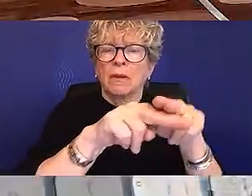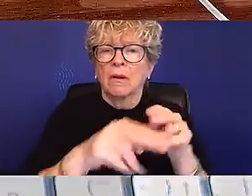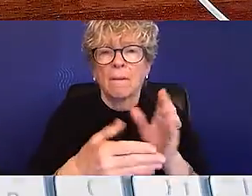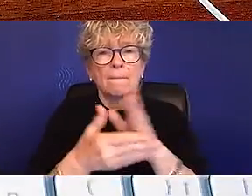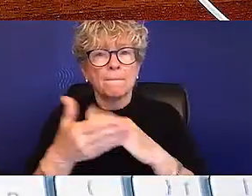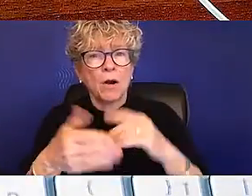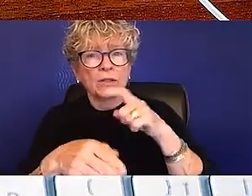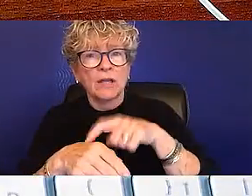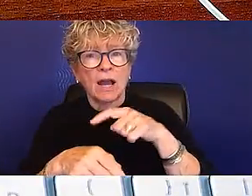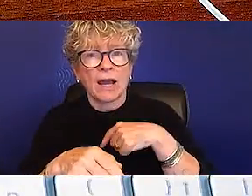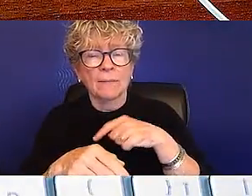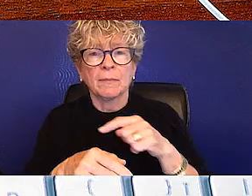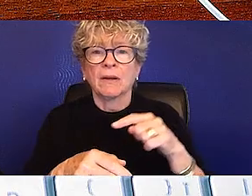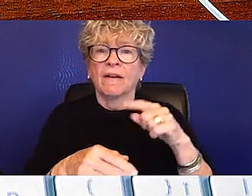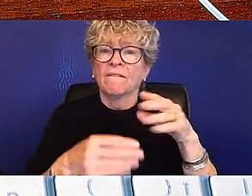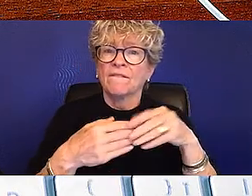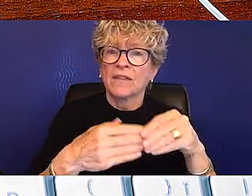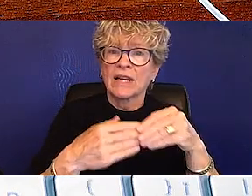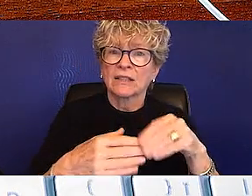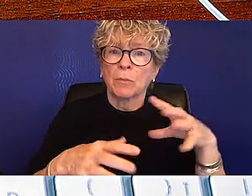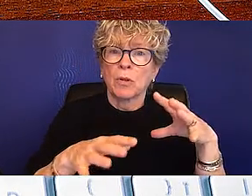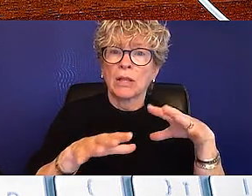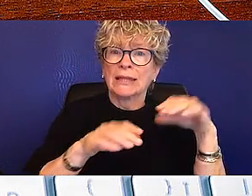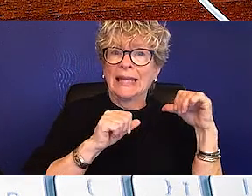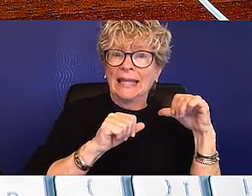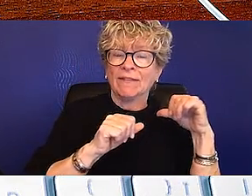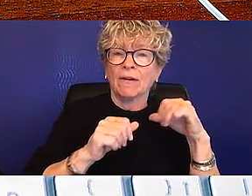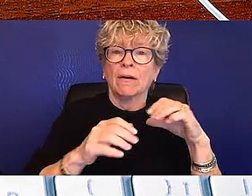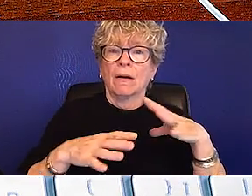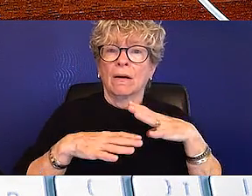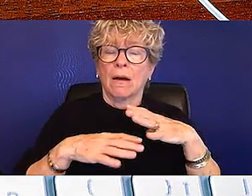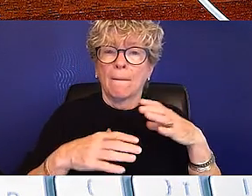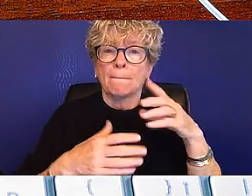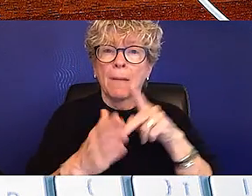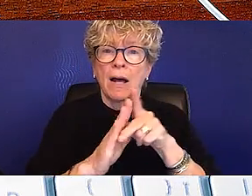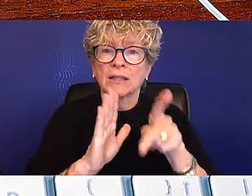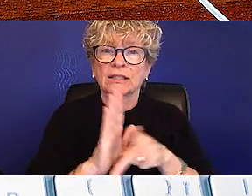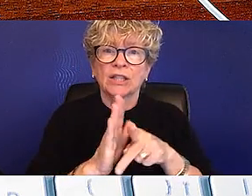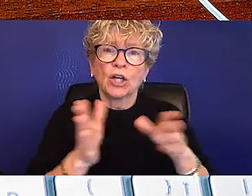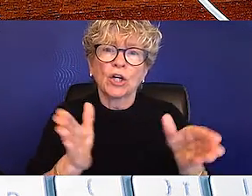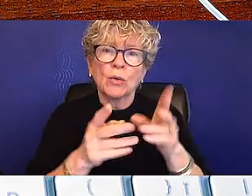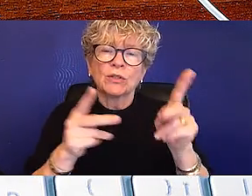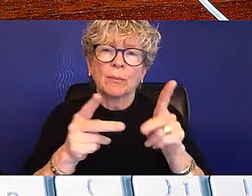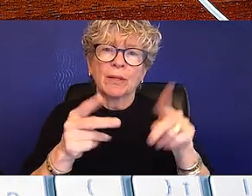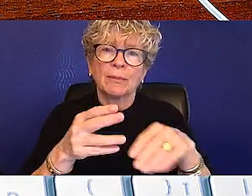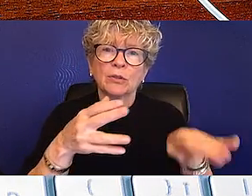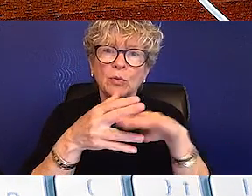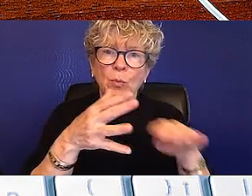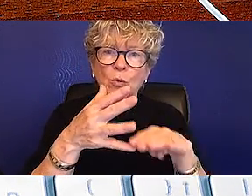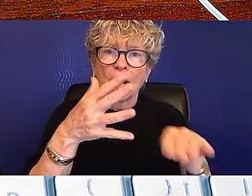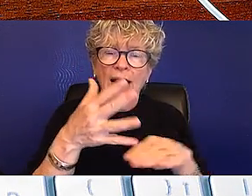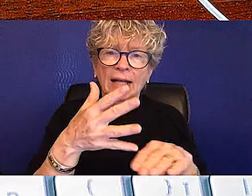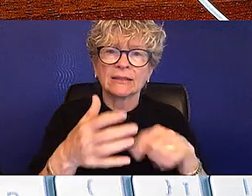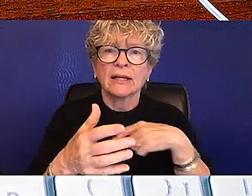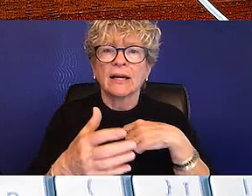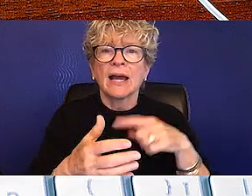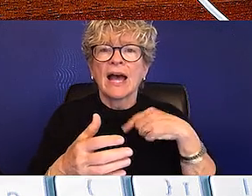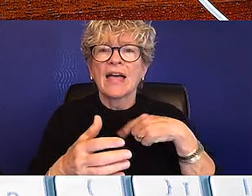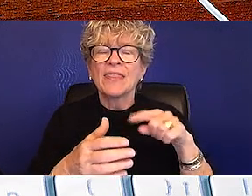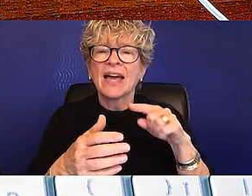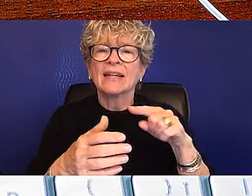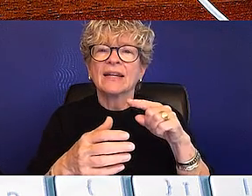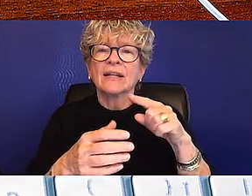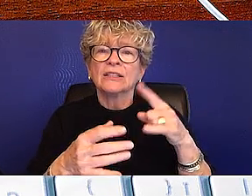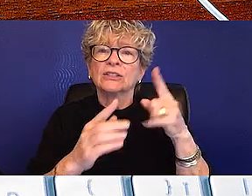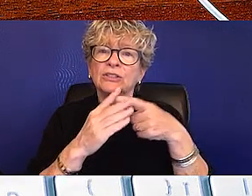part-time from the office, flexible leave policies, encouraging people to take their breaks, and gradually lessening